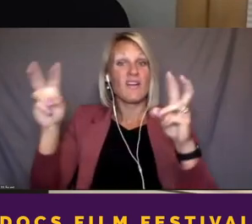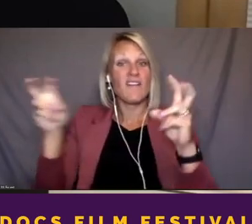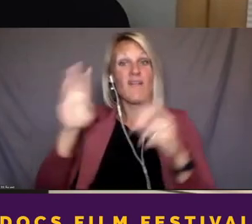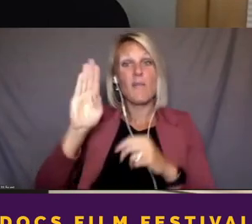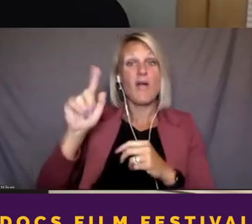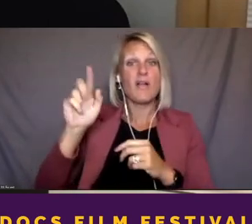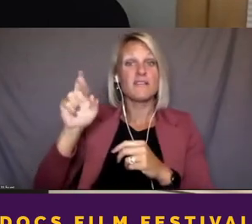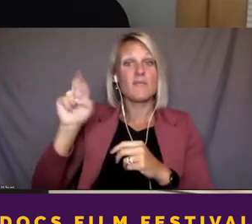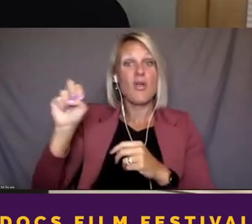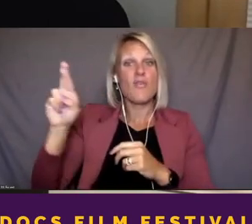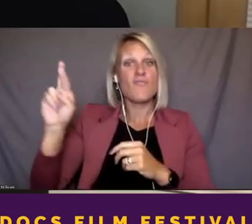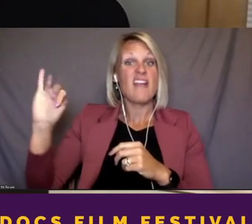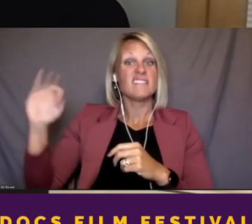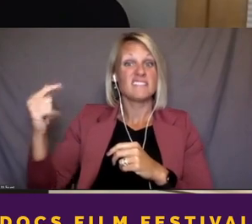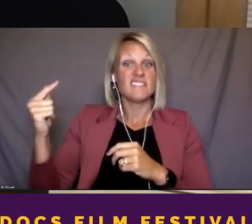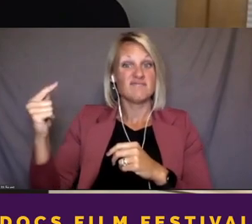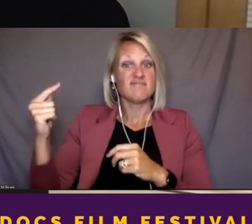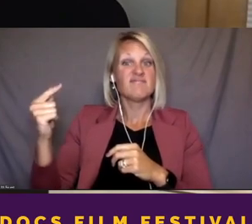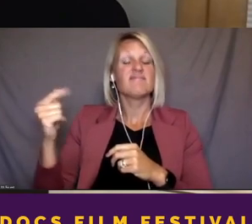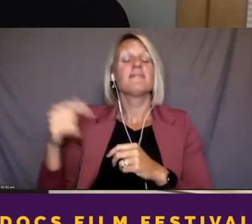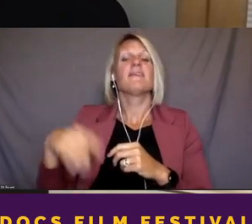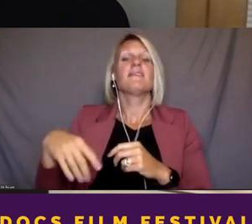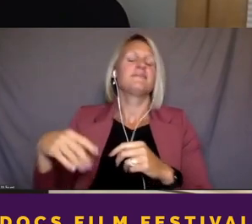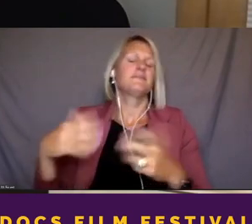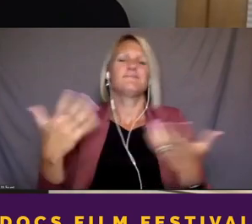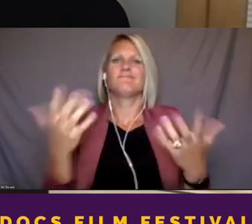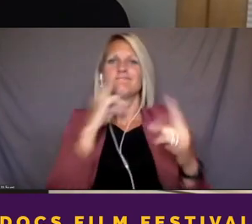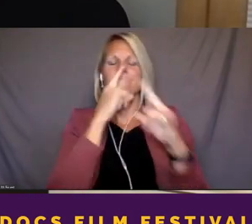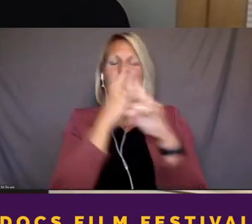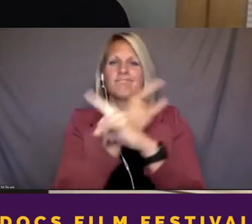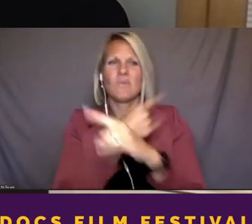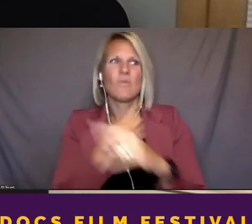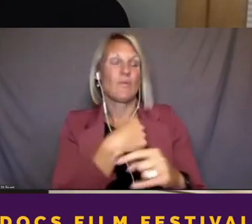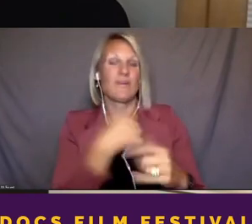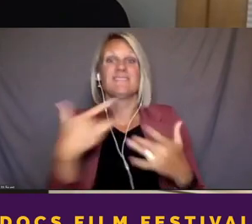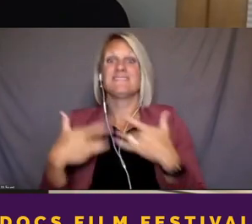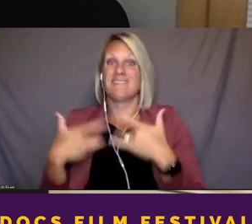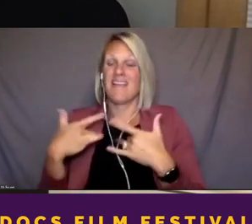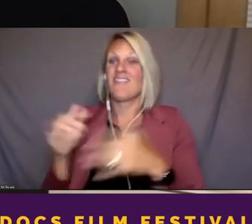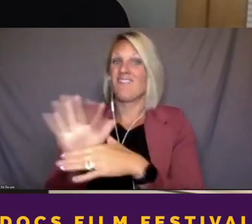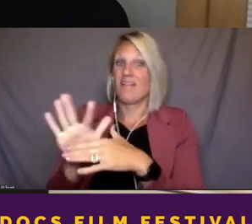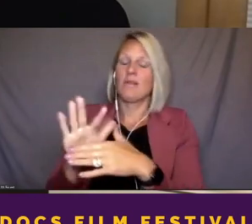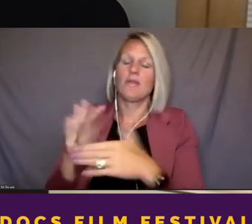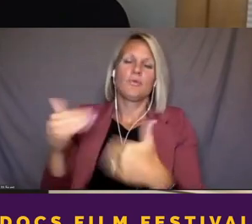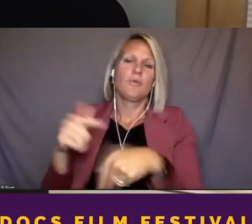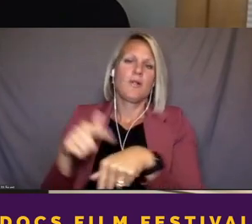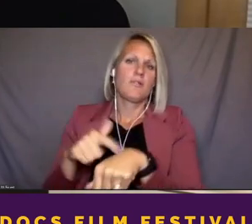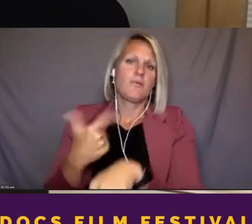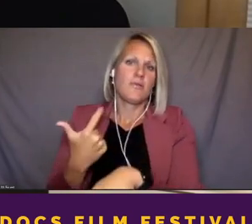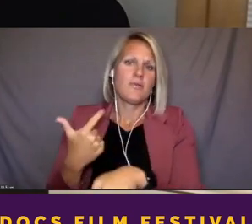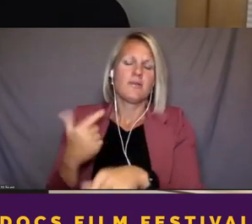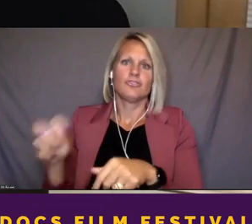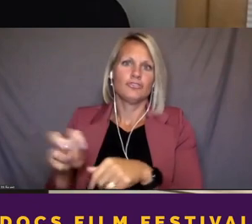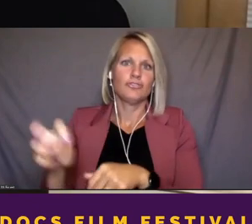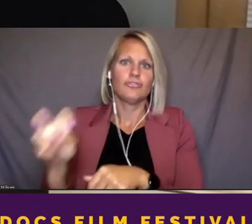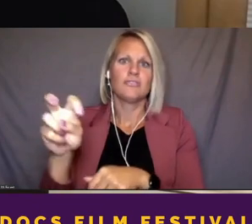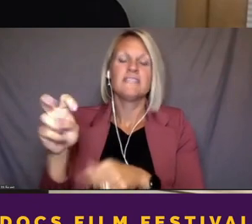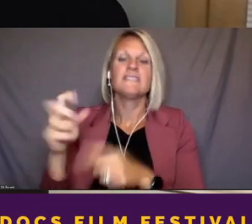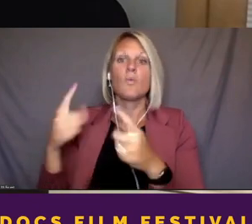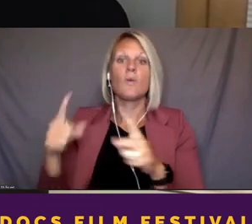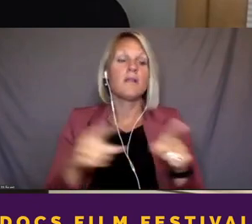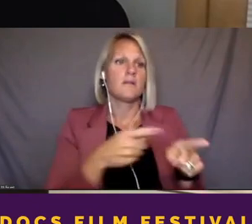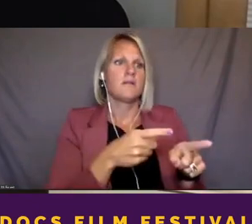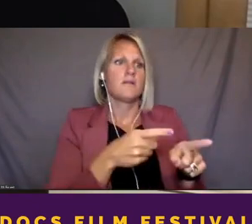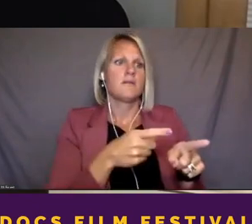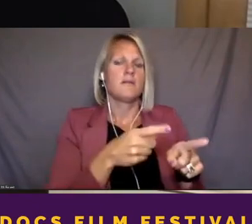And oddly enough, you know, we were all excited about the one film and it had been quite a long haul. So when this had occurred, it